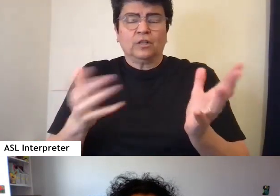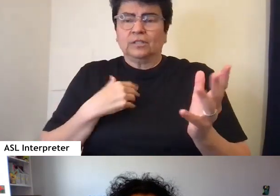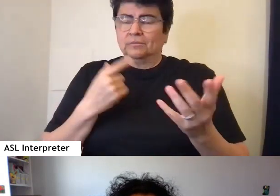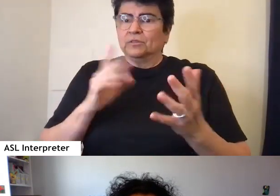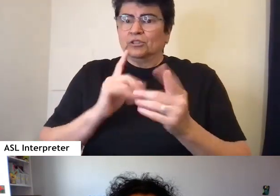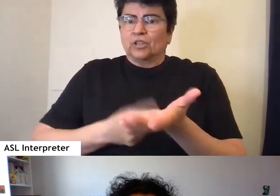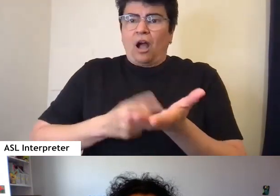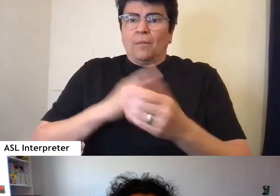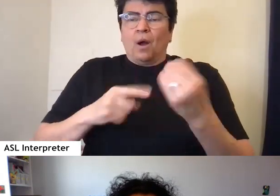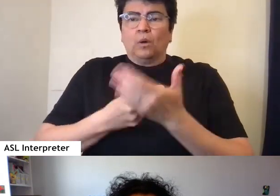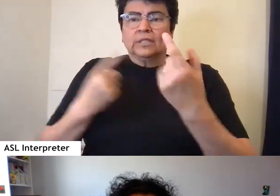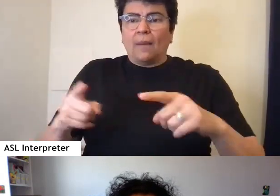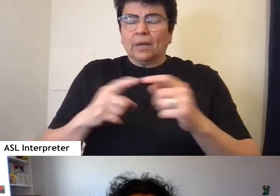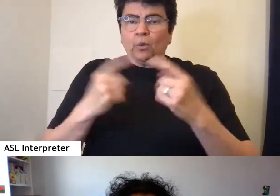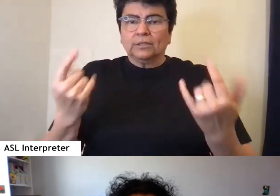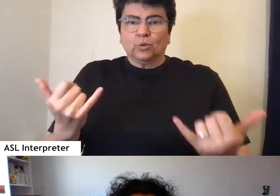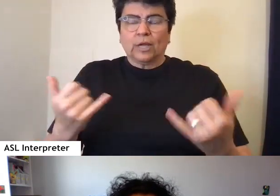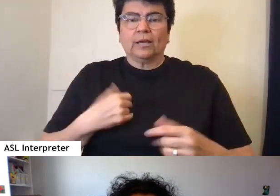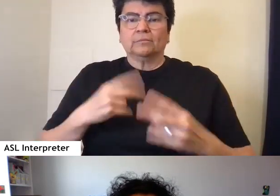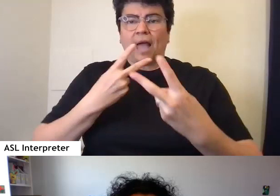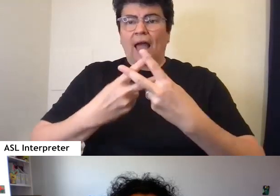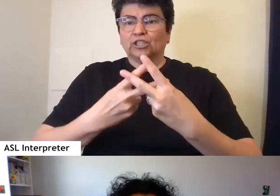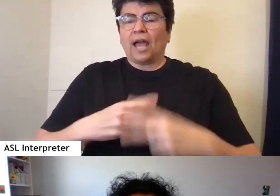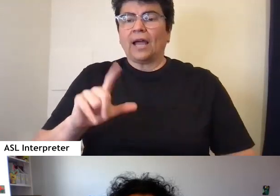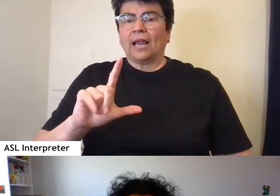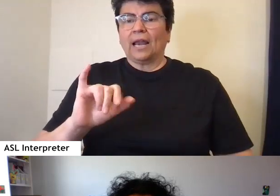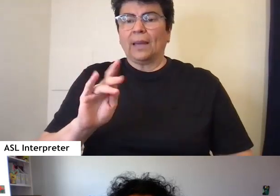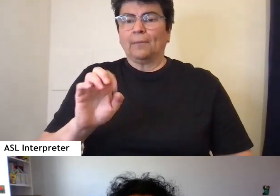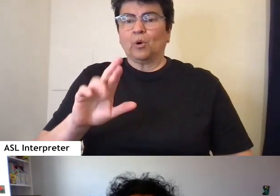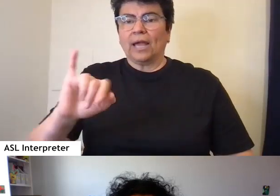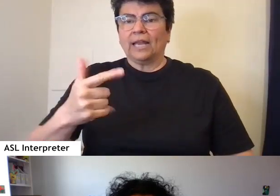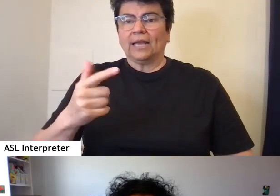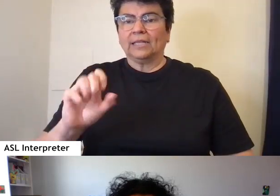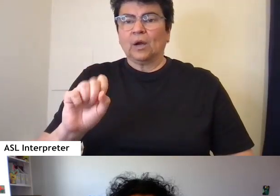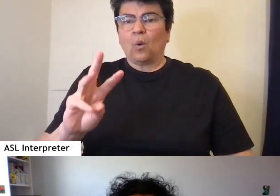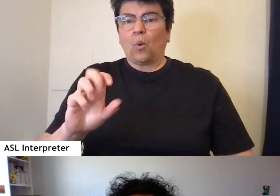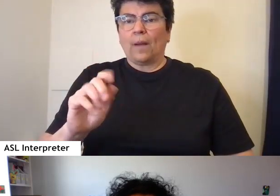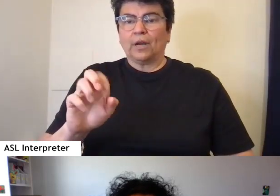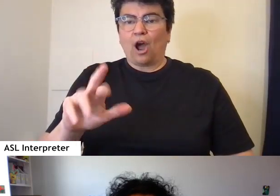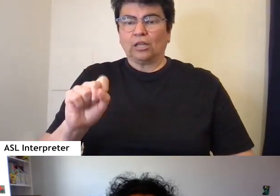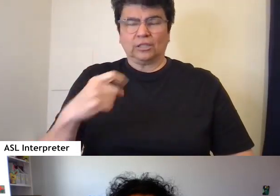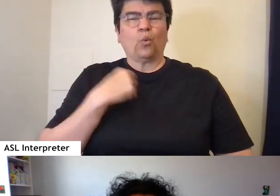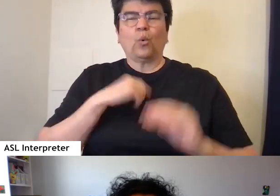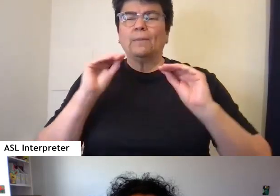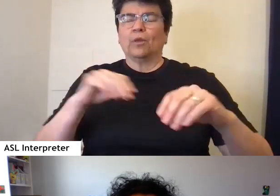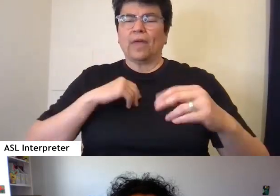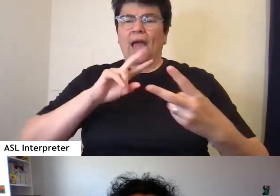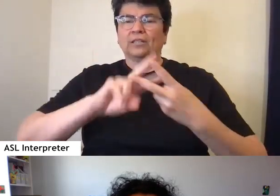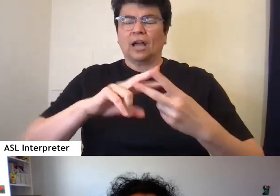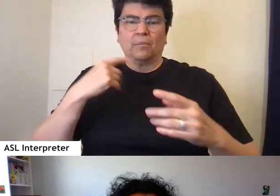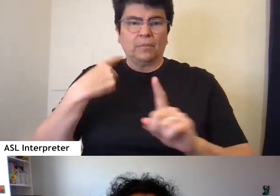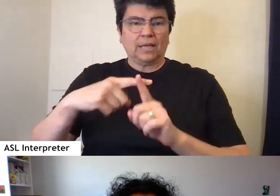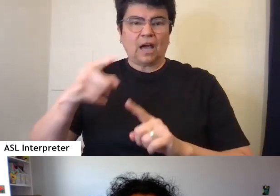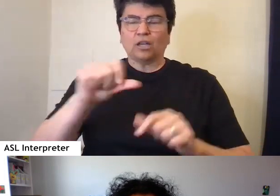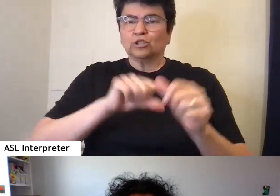today with our hashtag liberating webinars. We've placed that hashtag as well as the social media handles of our guests today